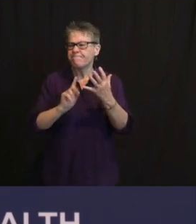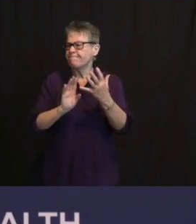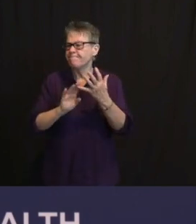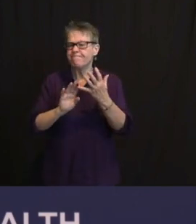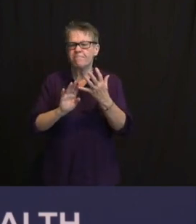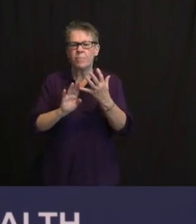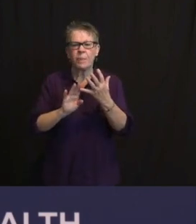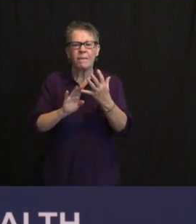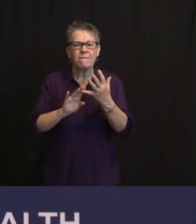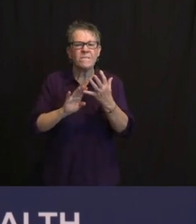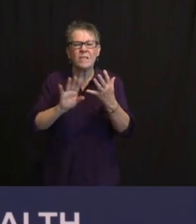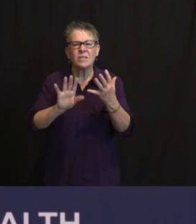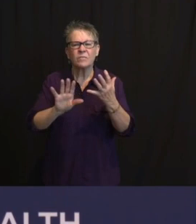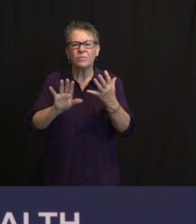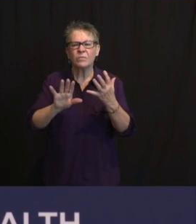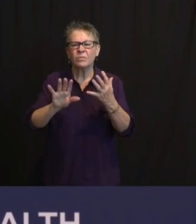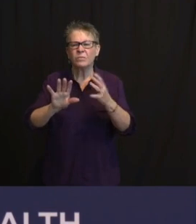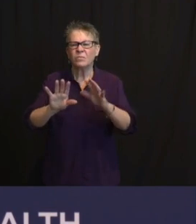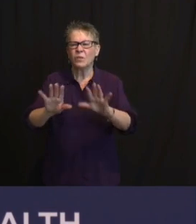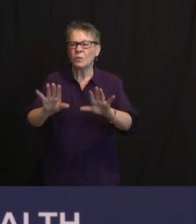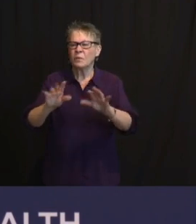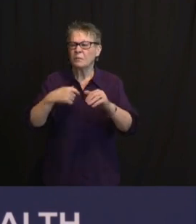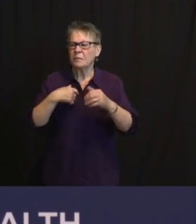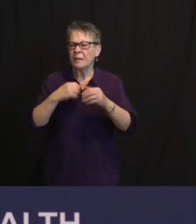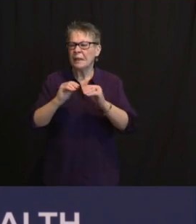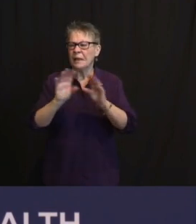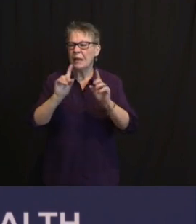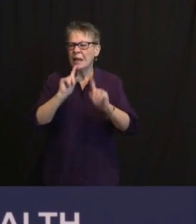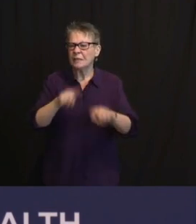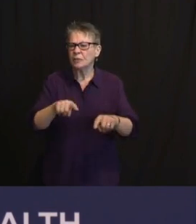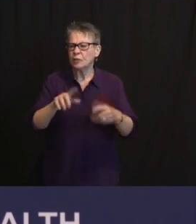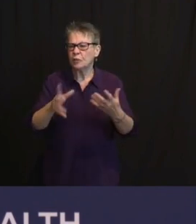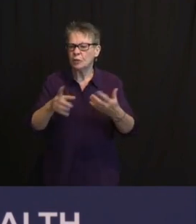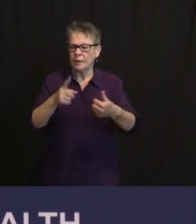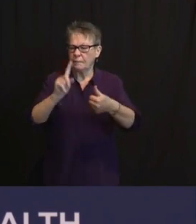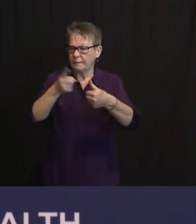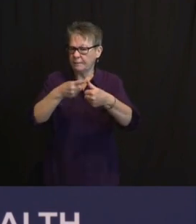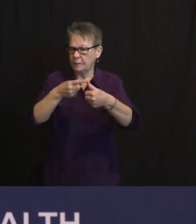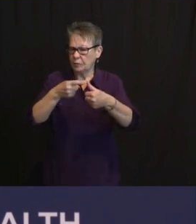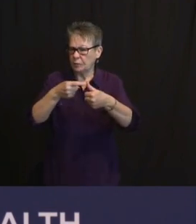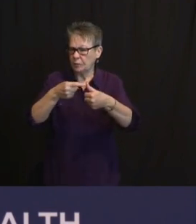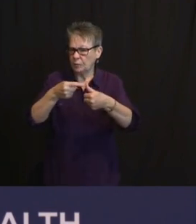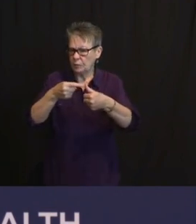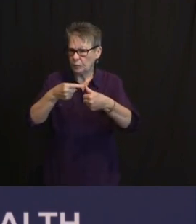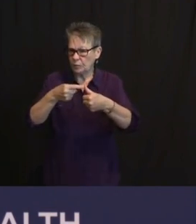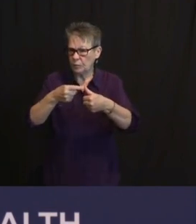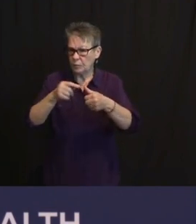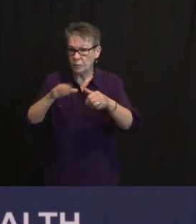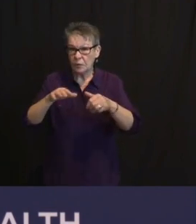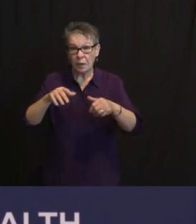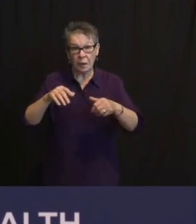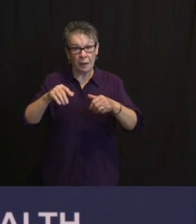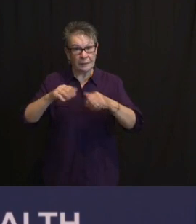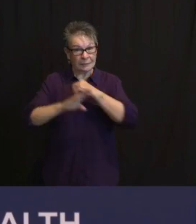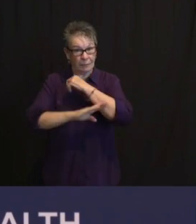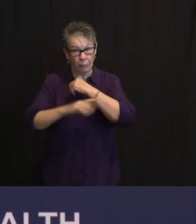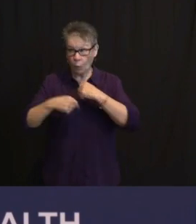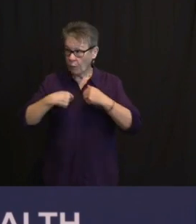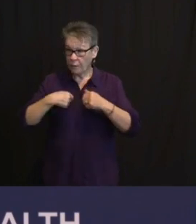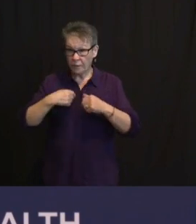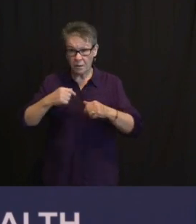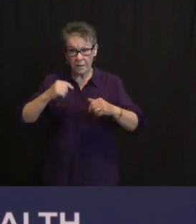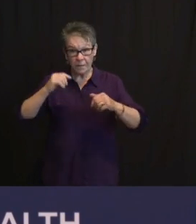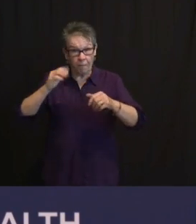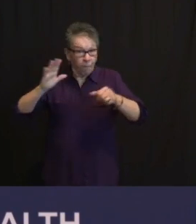TO THIS. WE WOULD FULLY EXPECT, ASSUMING THINGS GO THE DIRECTION THEY'RE GOING, THAT WE WILL BE IN PERSON